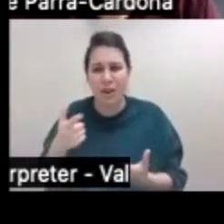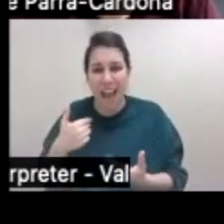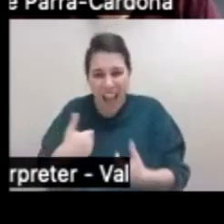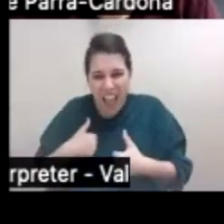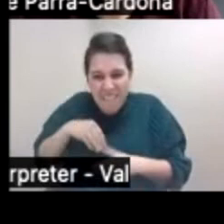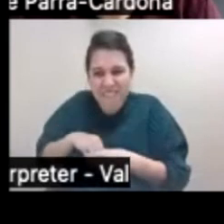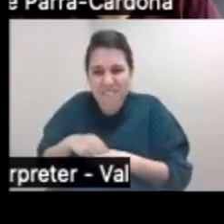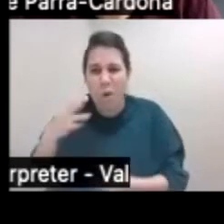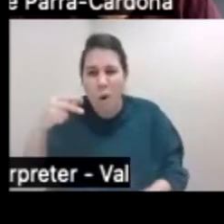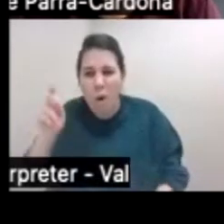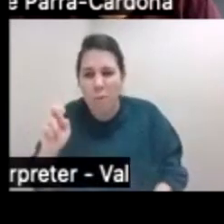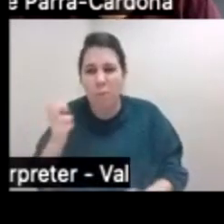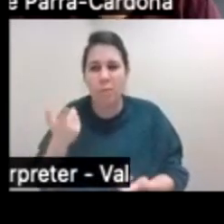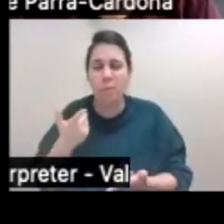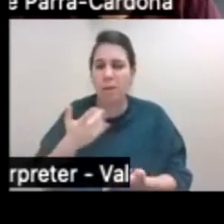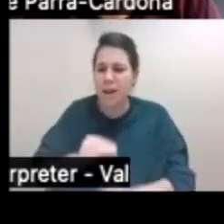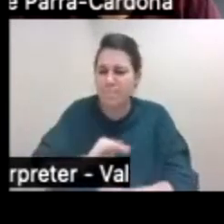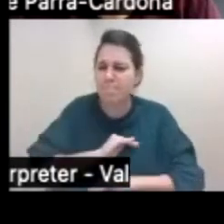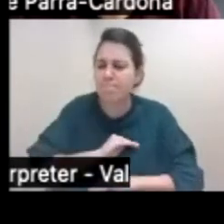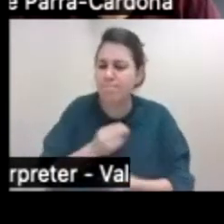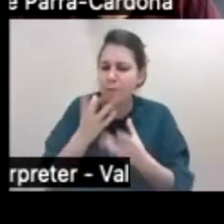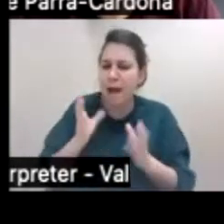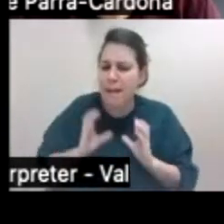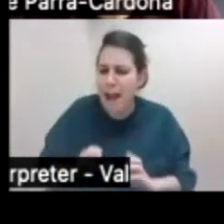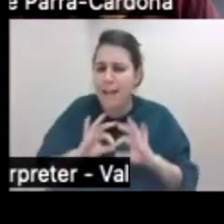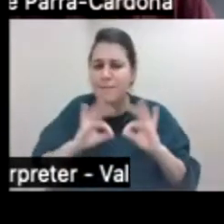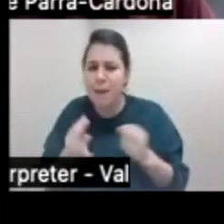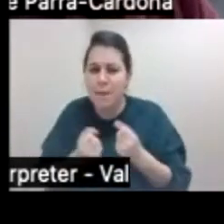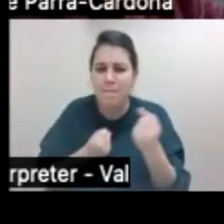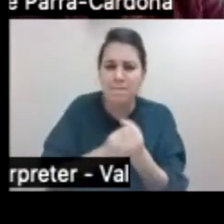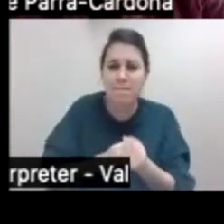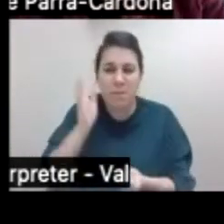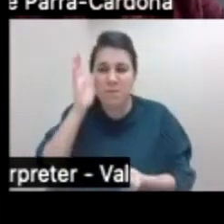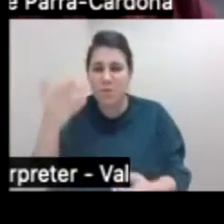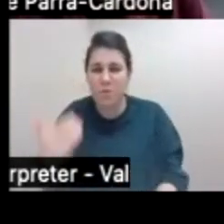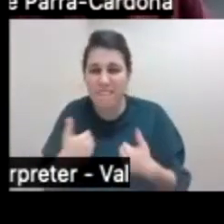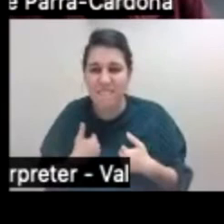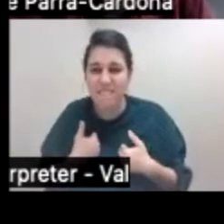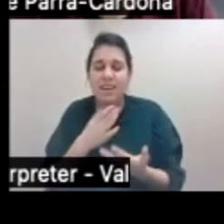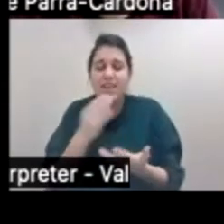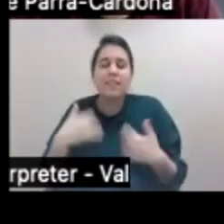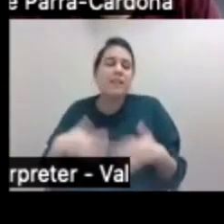satisfaction of offering their clients and families a new future. And we have been able to offer that through,